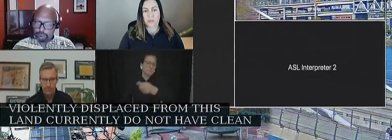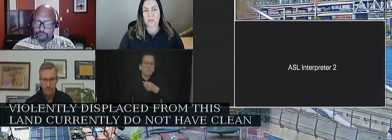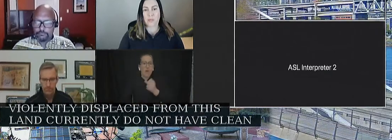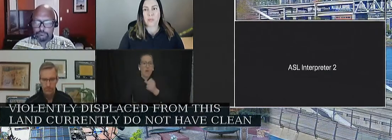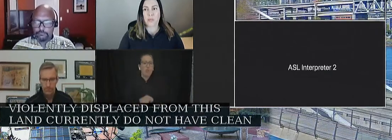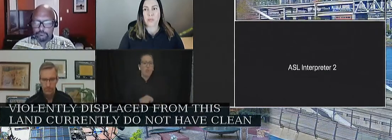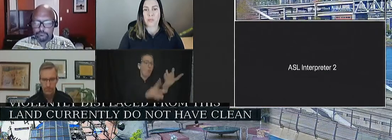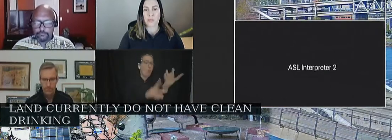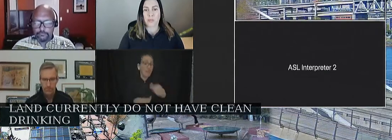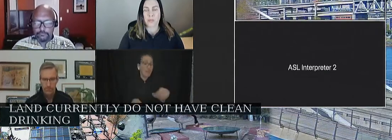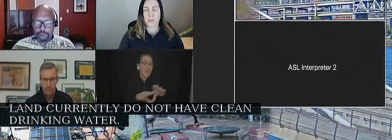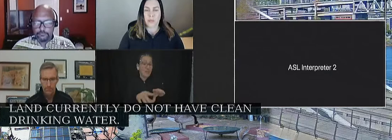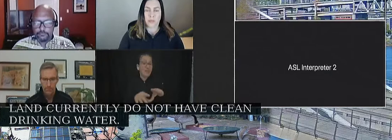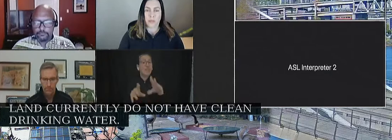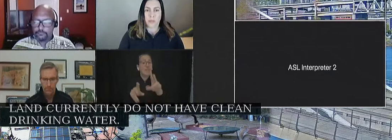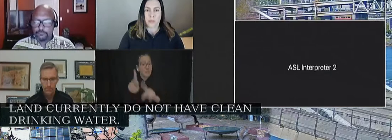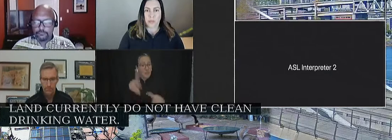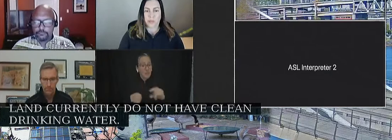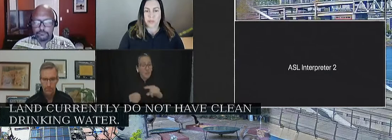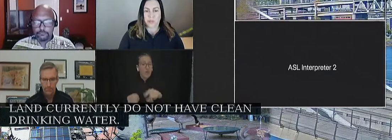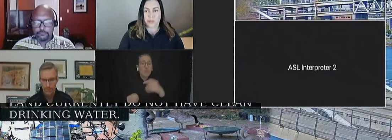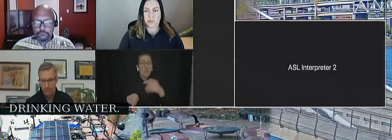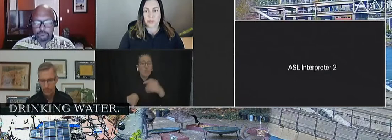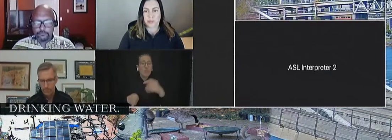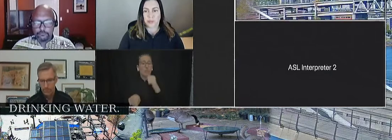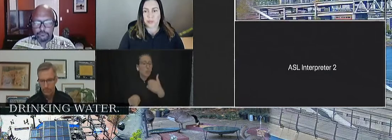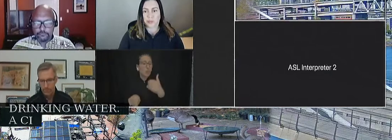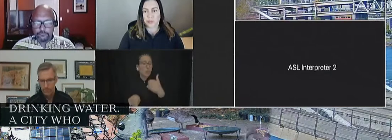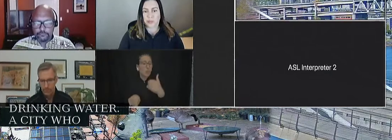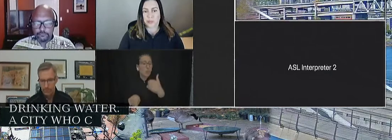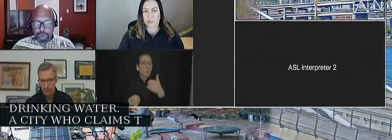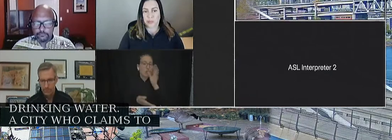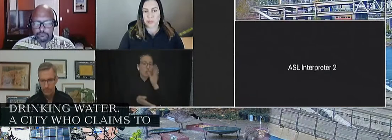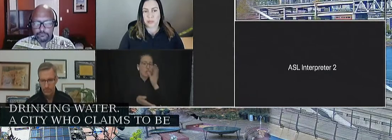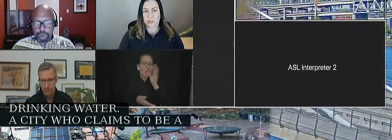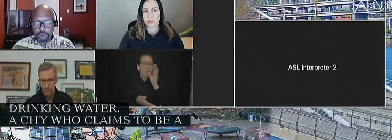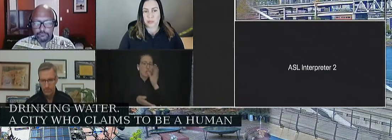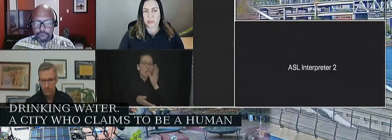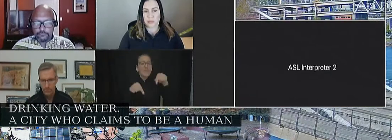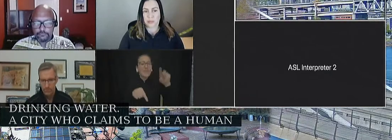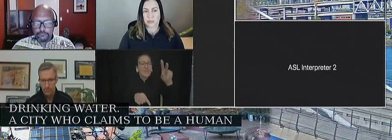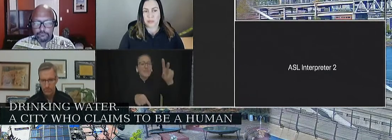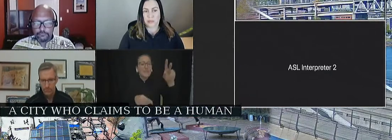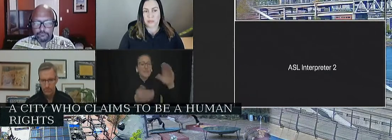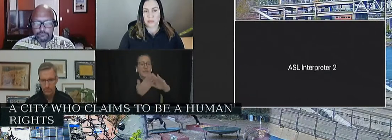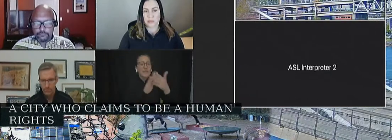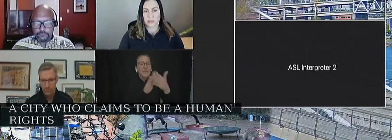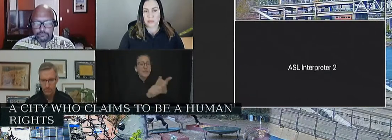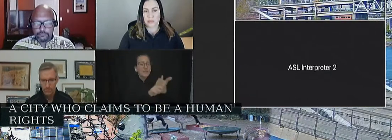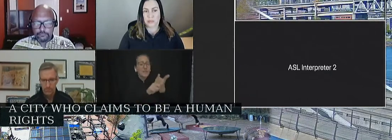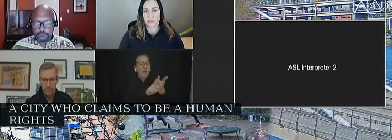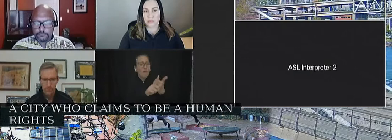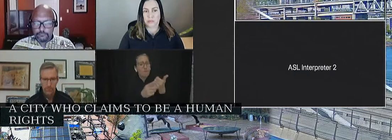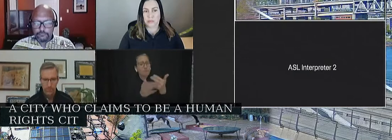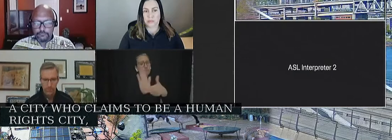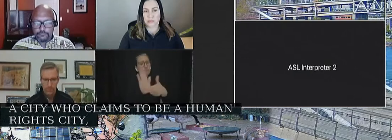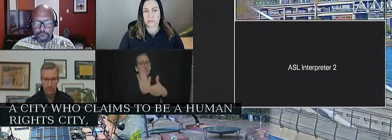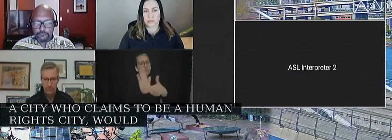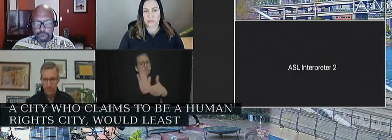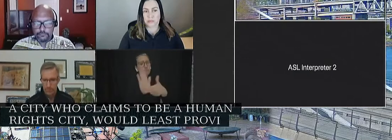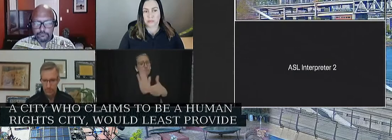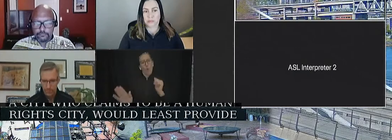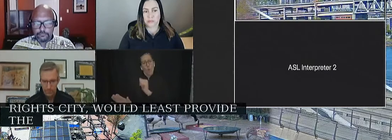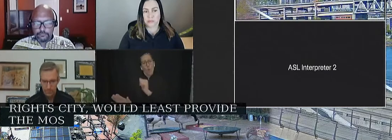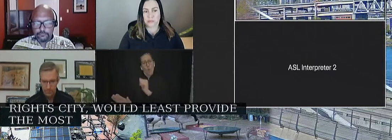city who claims to be a human rights city would at least provide the most basic